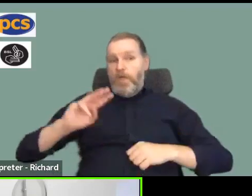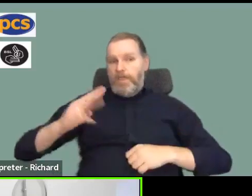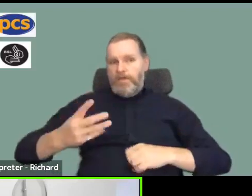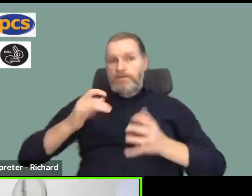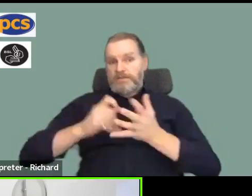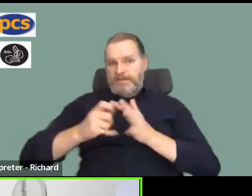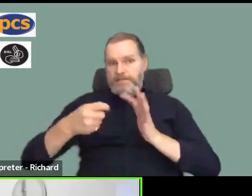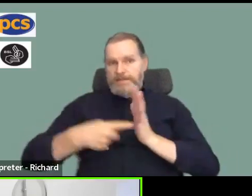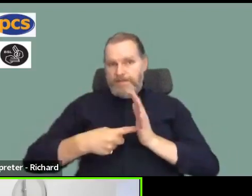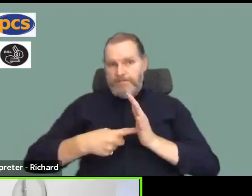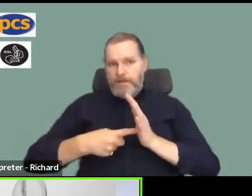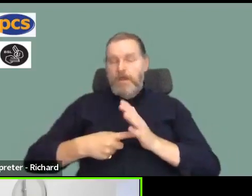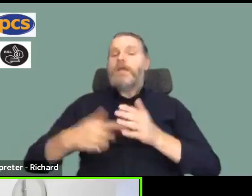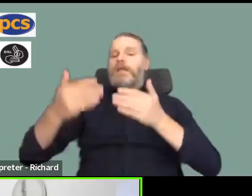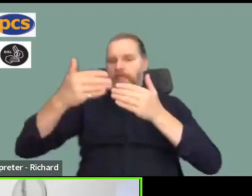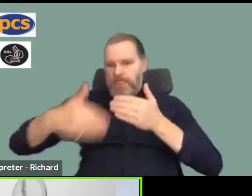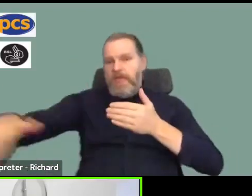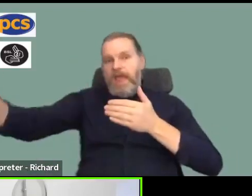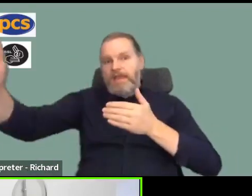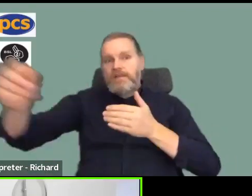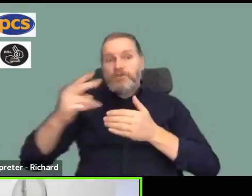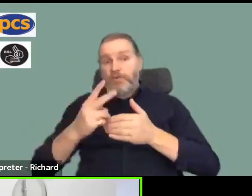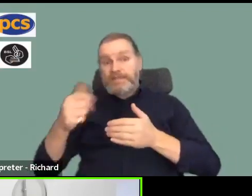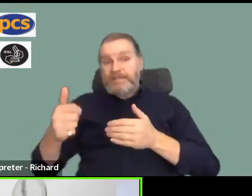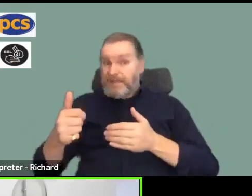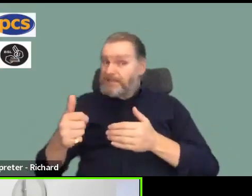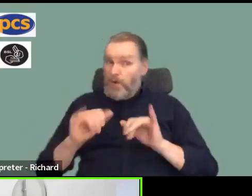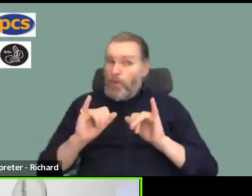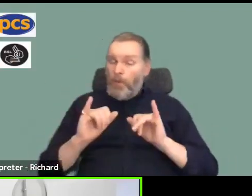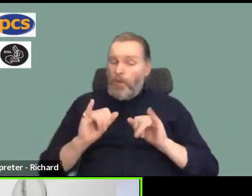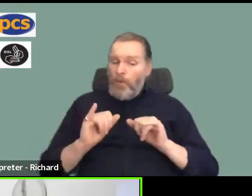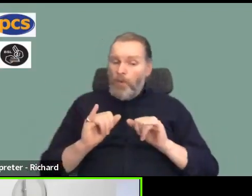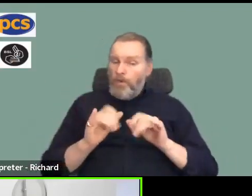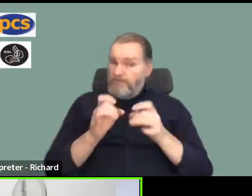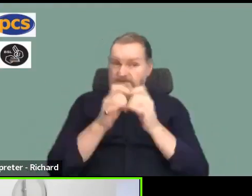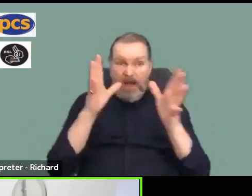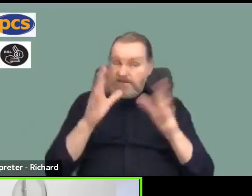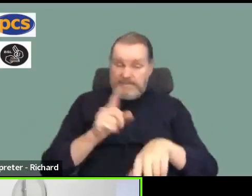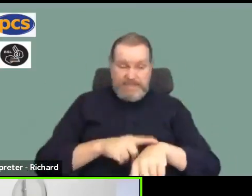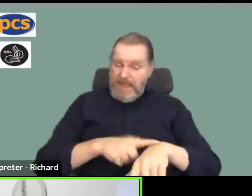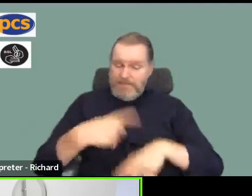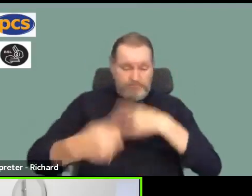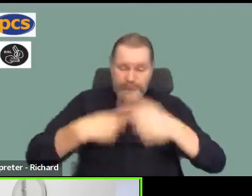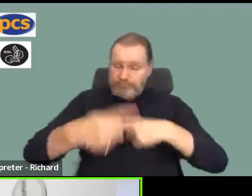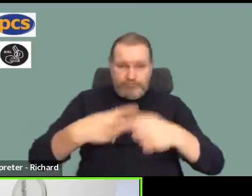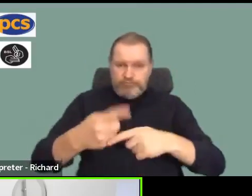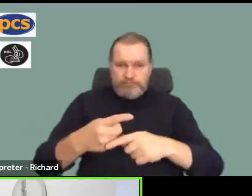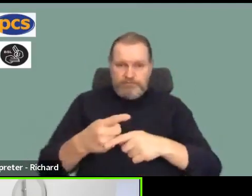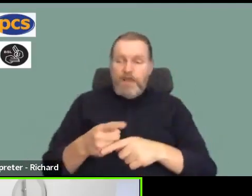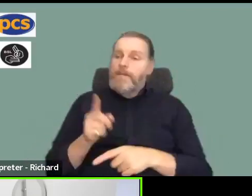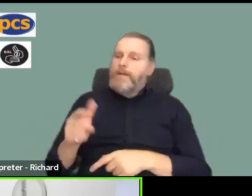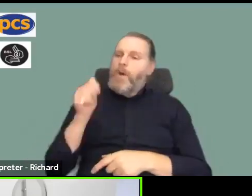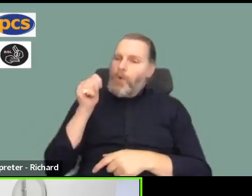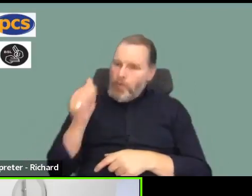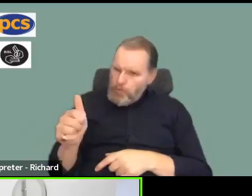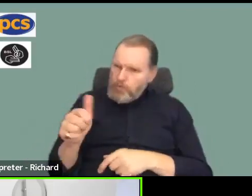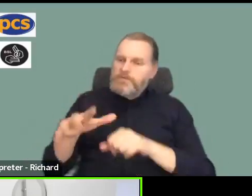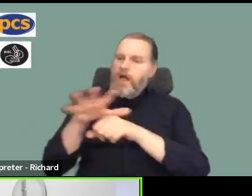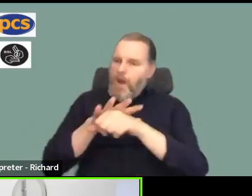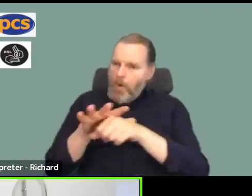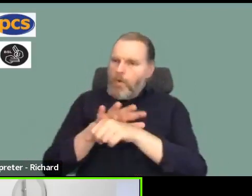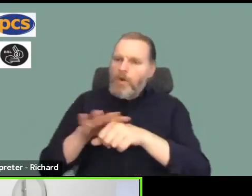the 26th of September, it'll come pretty fast. So, that's really good that people like Keith are holding those meetings and getting